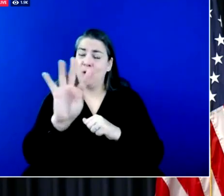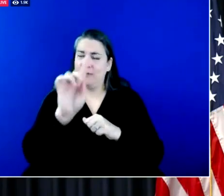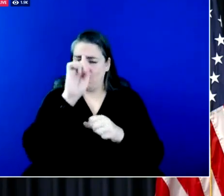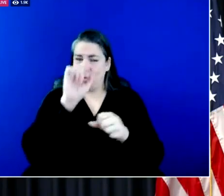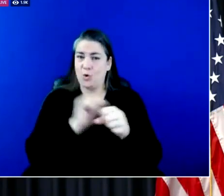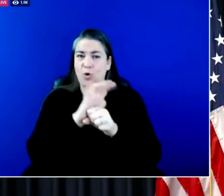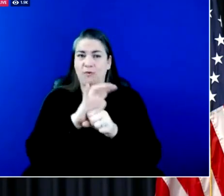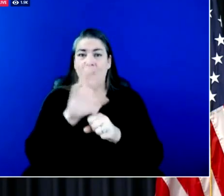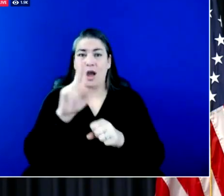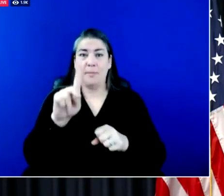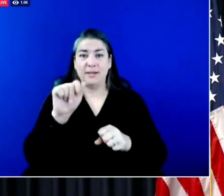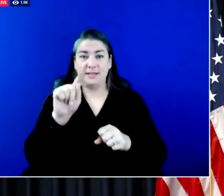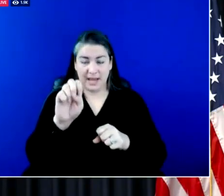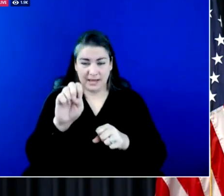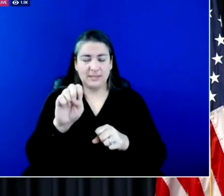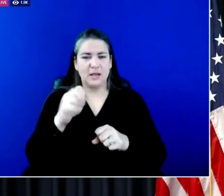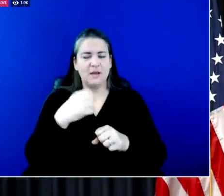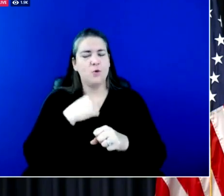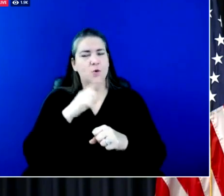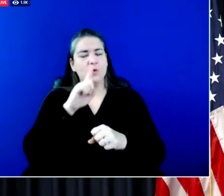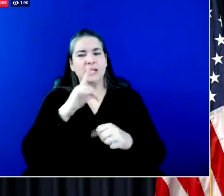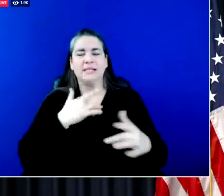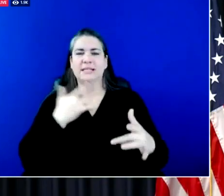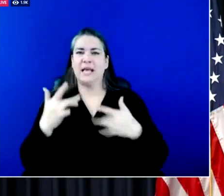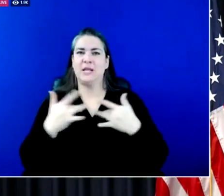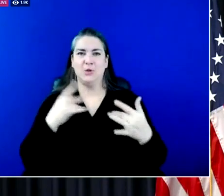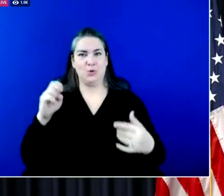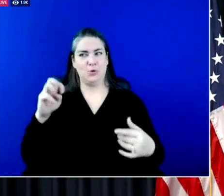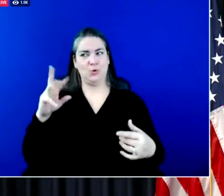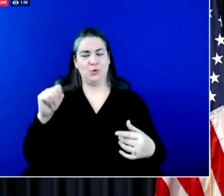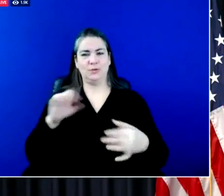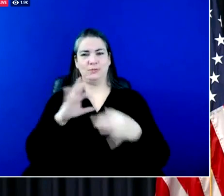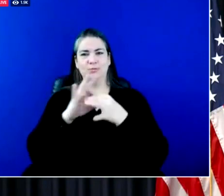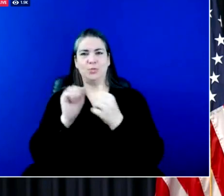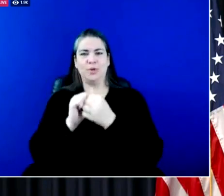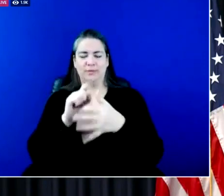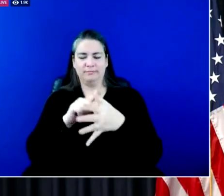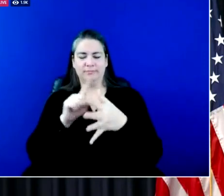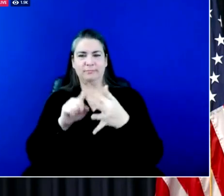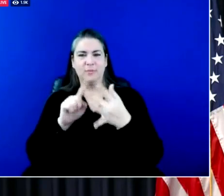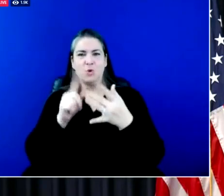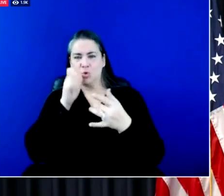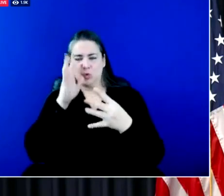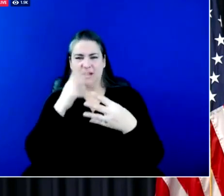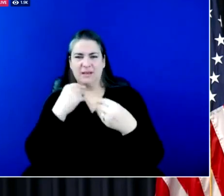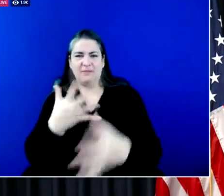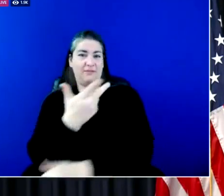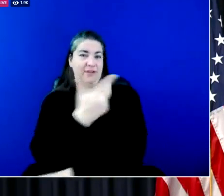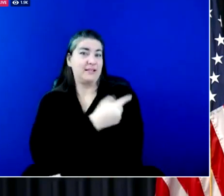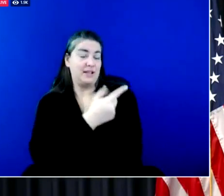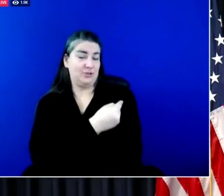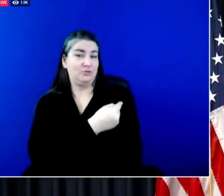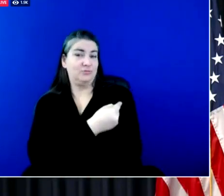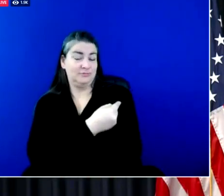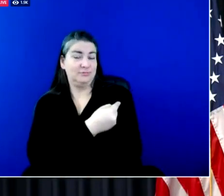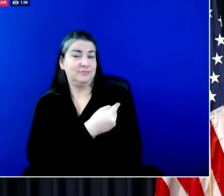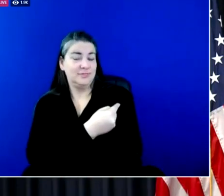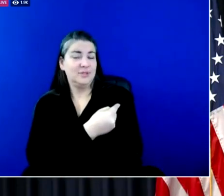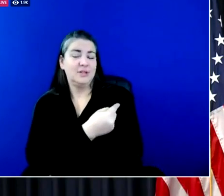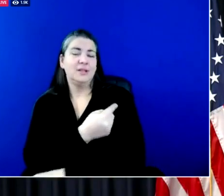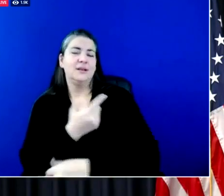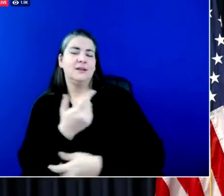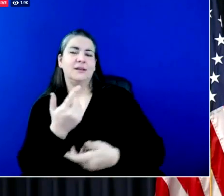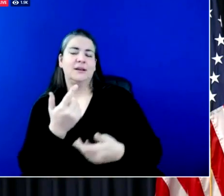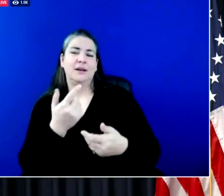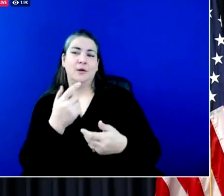uh we're gonna have some really exciting news on so many more providers uh in our network where especially when supply picks